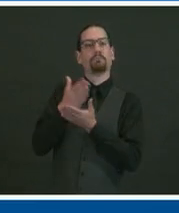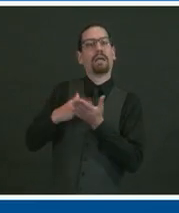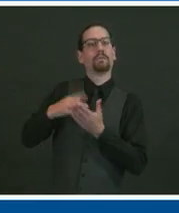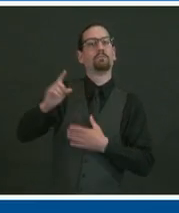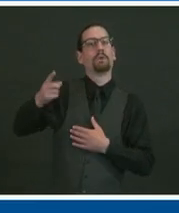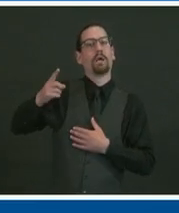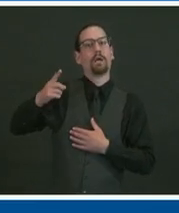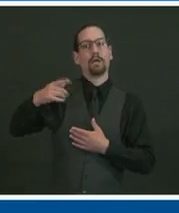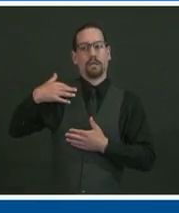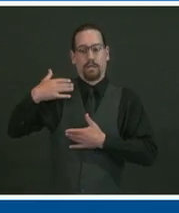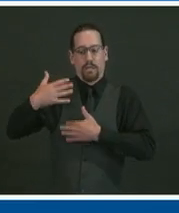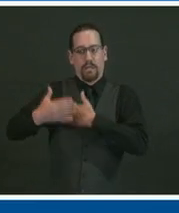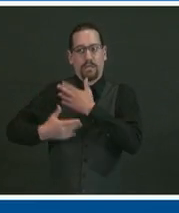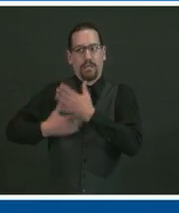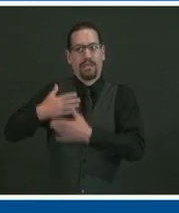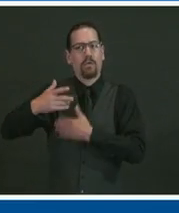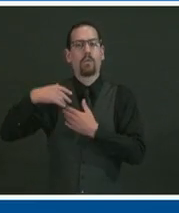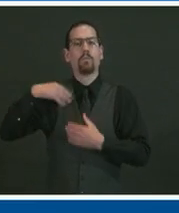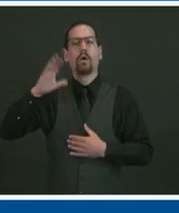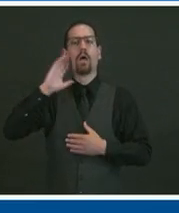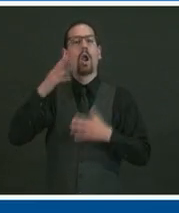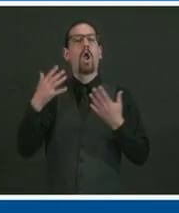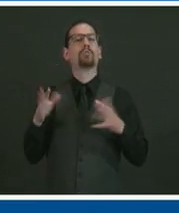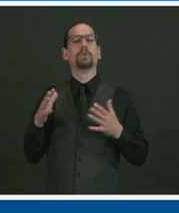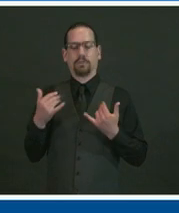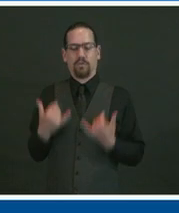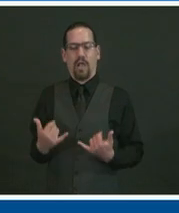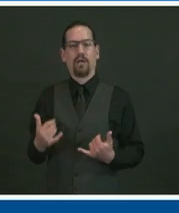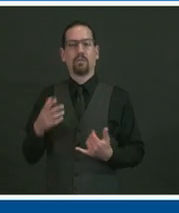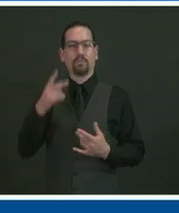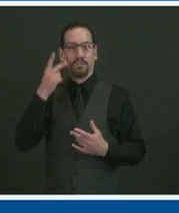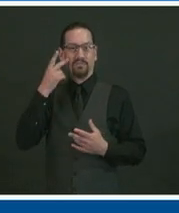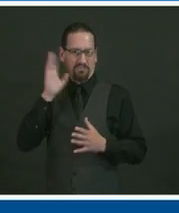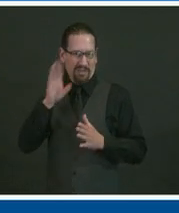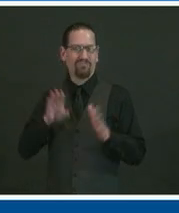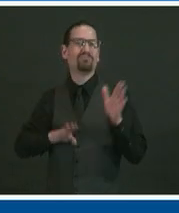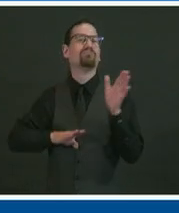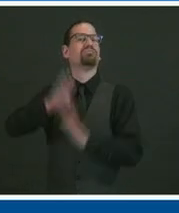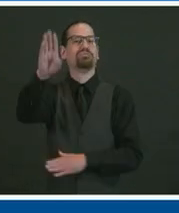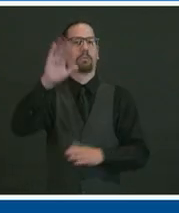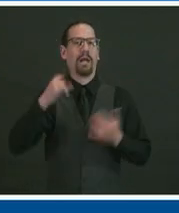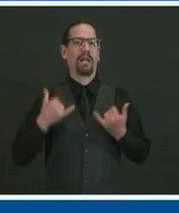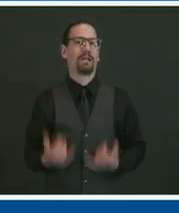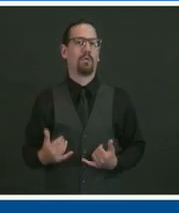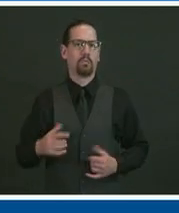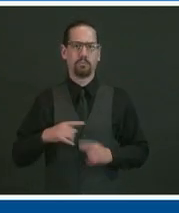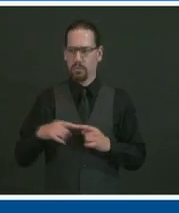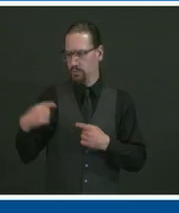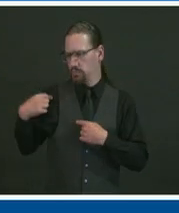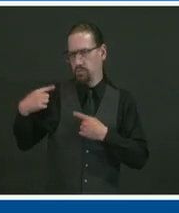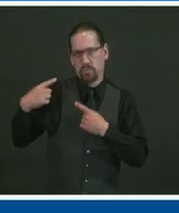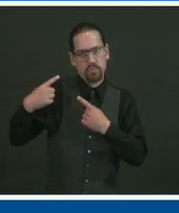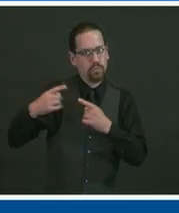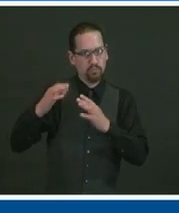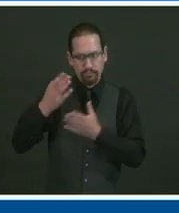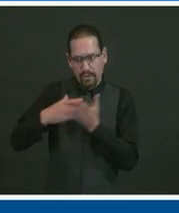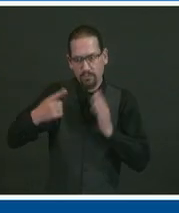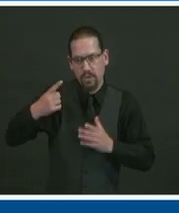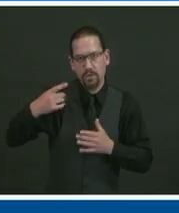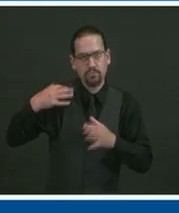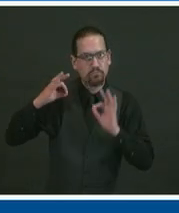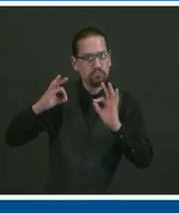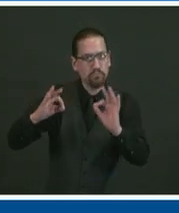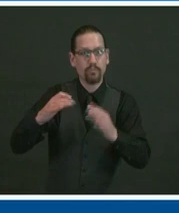increases or increased rate of infection, we'd be seeing that now, and we're not. So for those of you who are still worried,